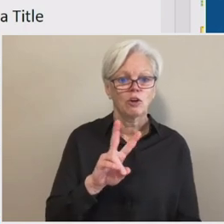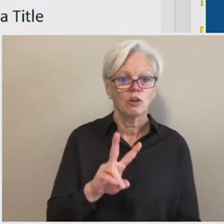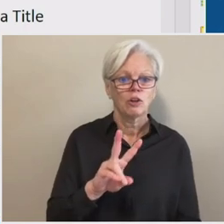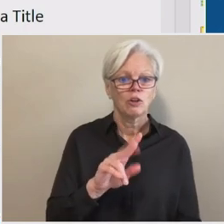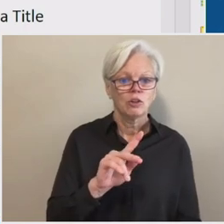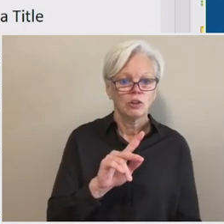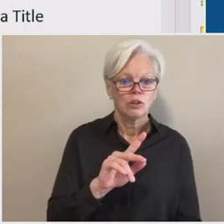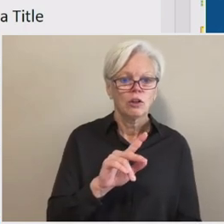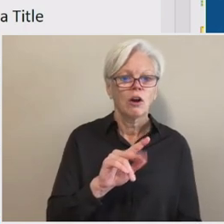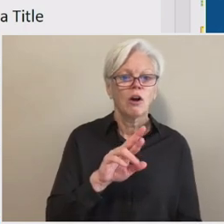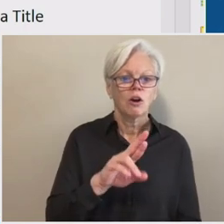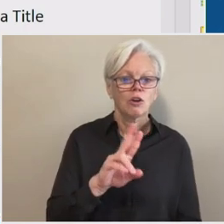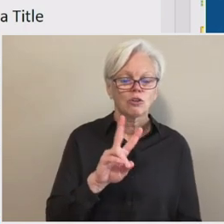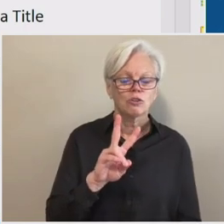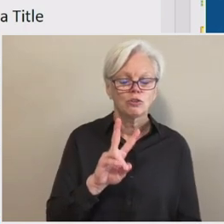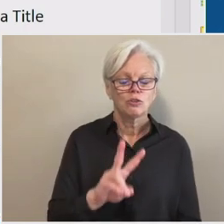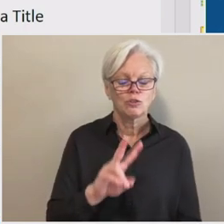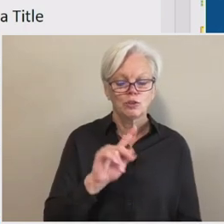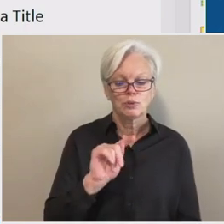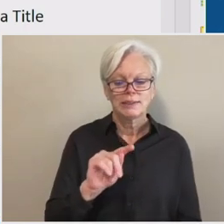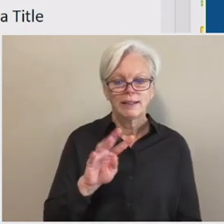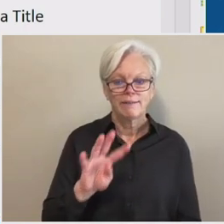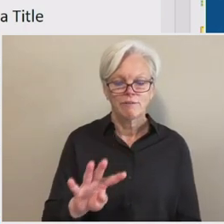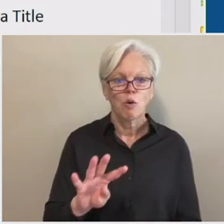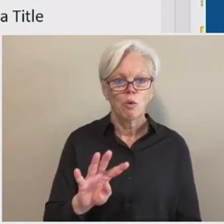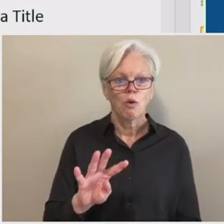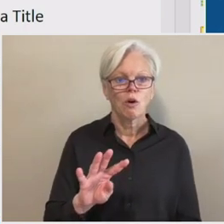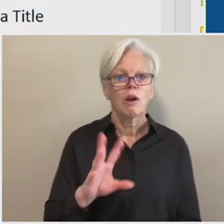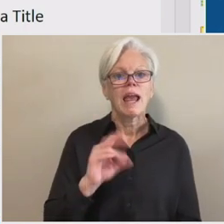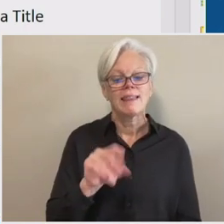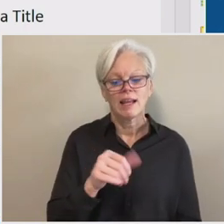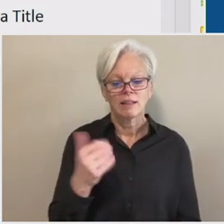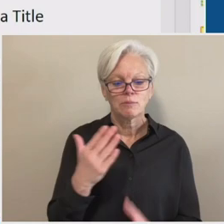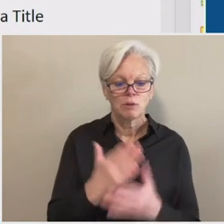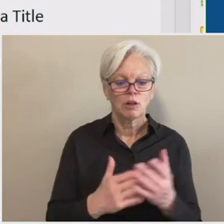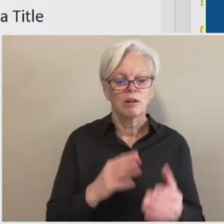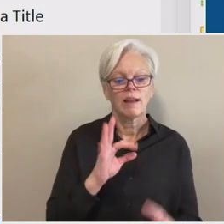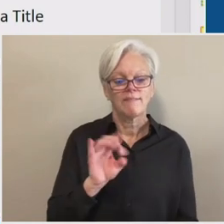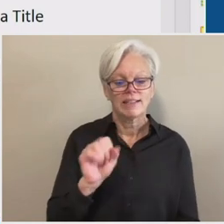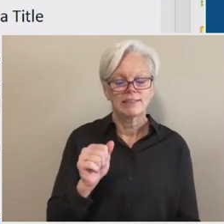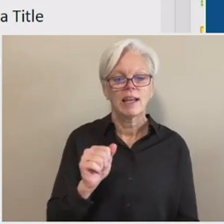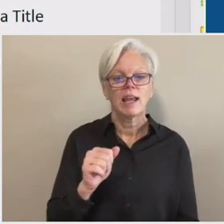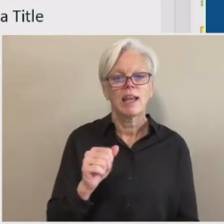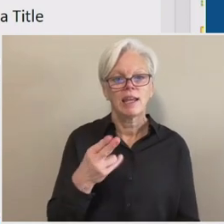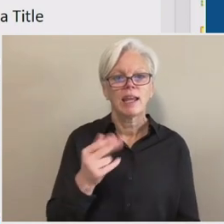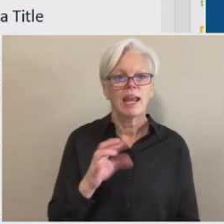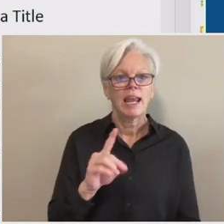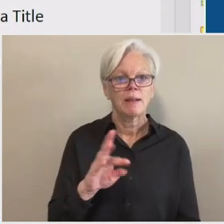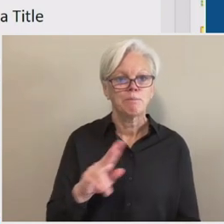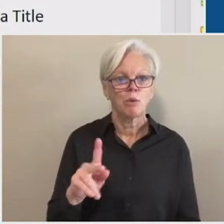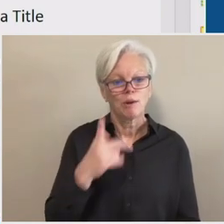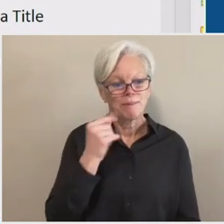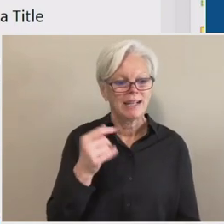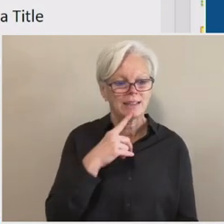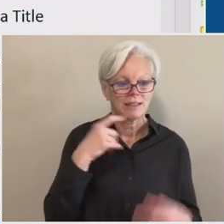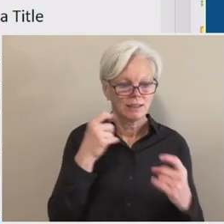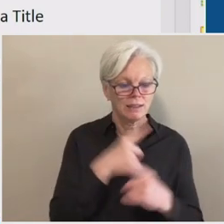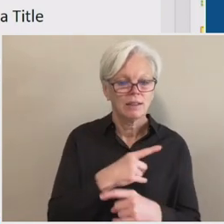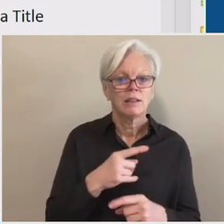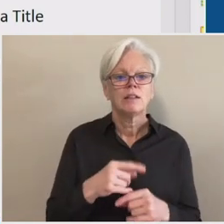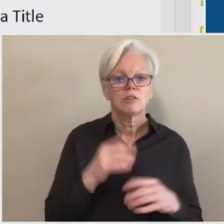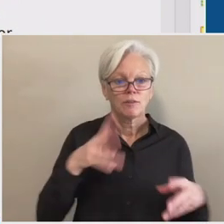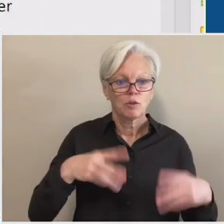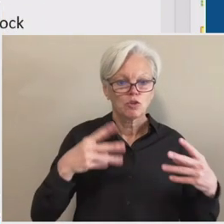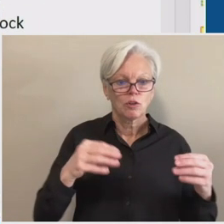it's also the subject of an entire volume of the, of the FSA handbook, um, because of its complexity. Um, so if you could scroll down Vanessa.